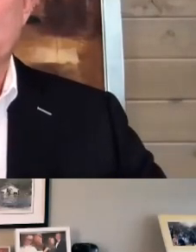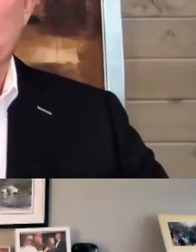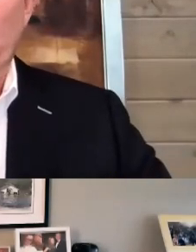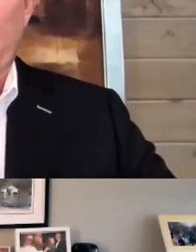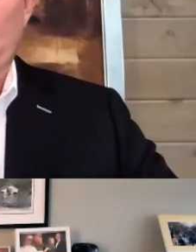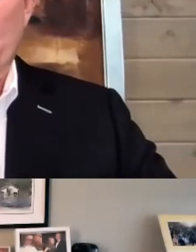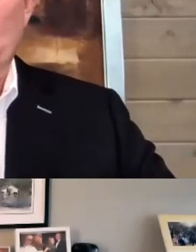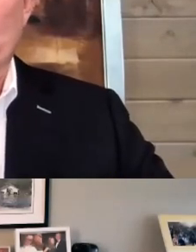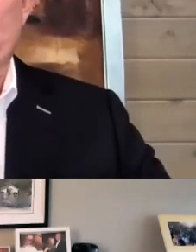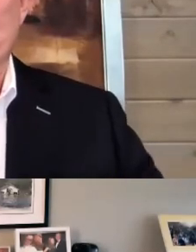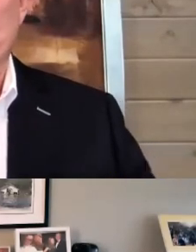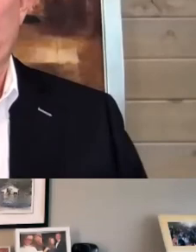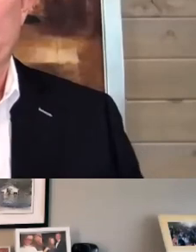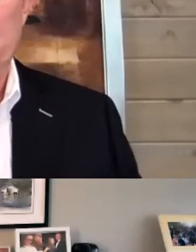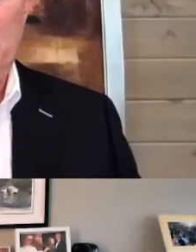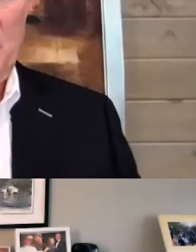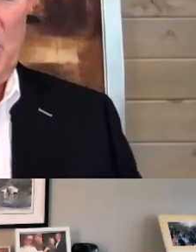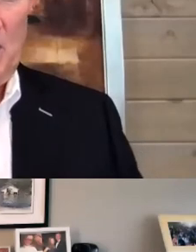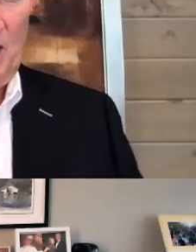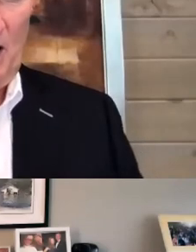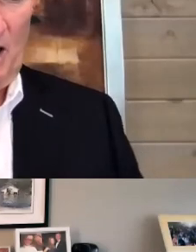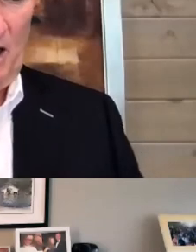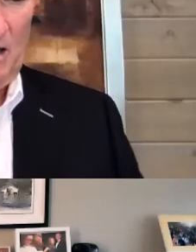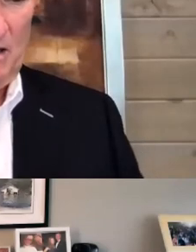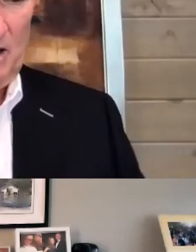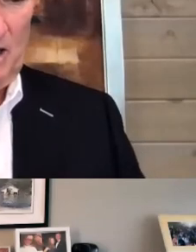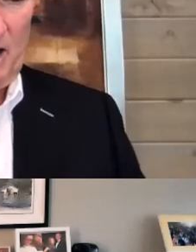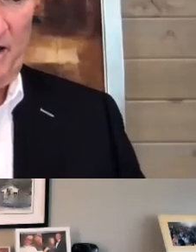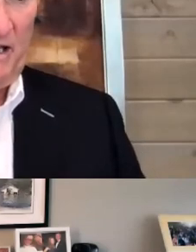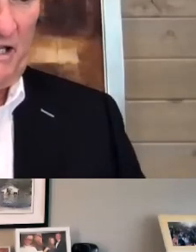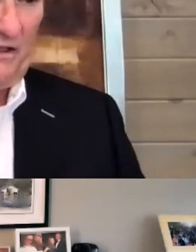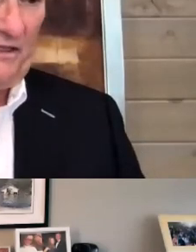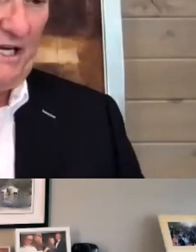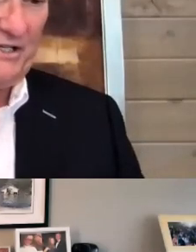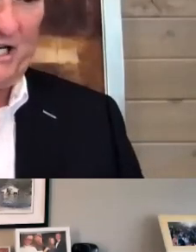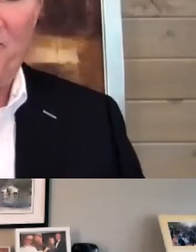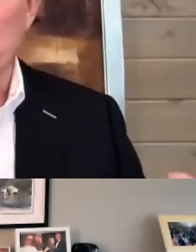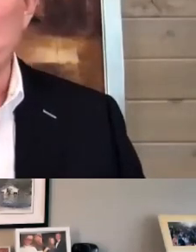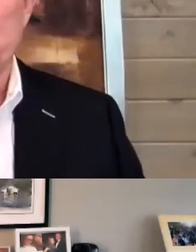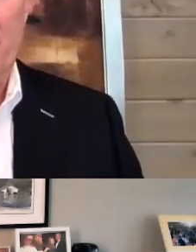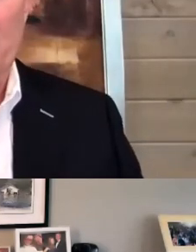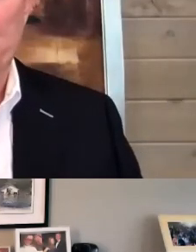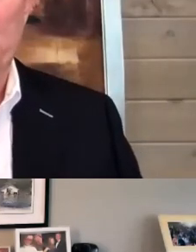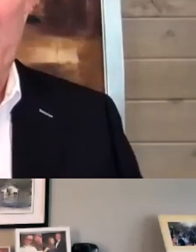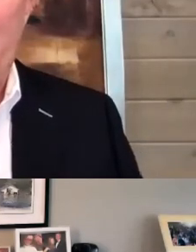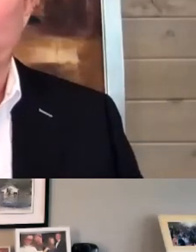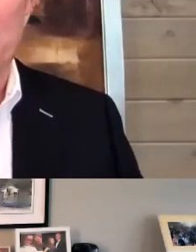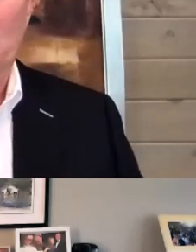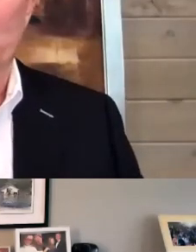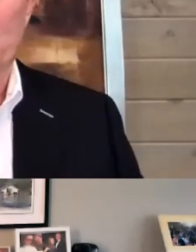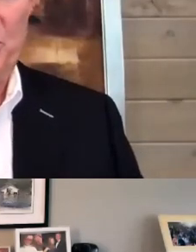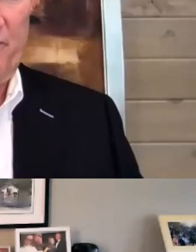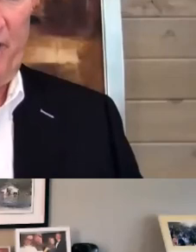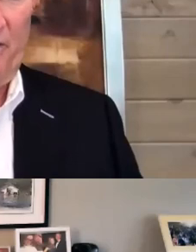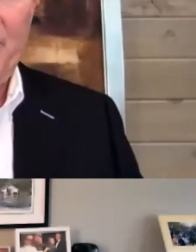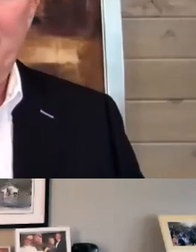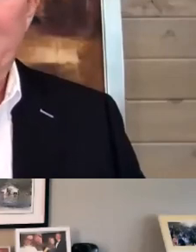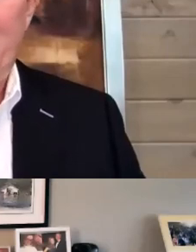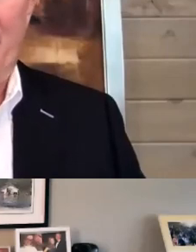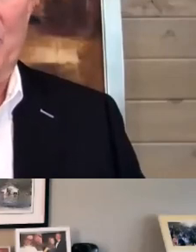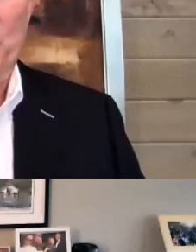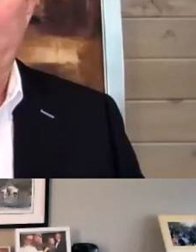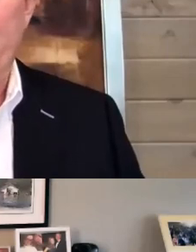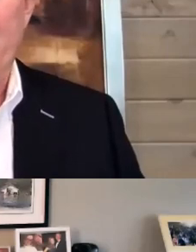to bring everyone to a better place. And I think the other thing is kind of perseverance. You have to be able to persevere.